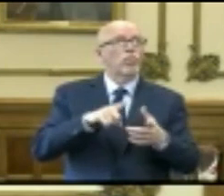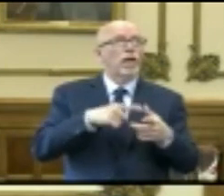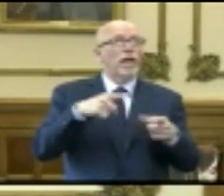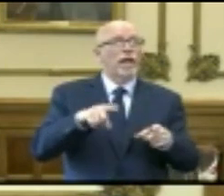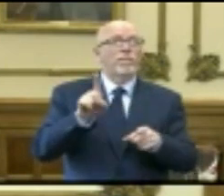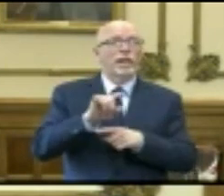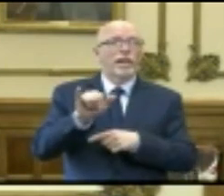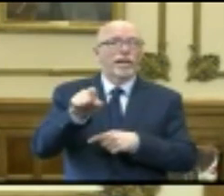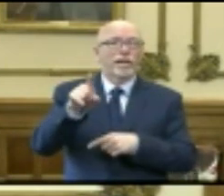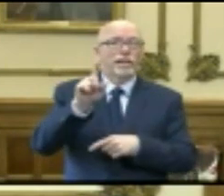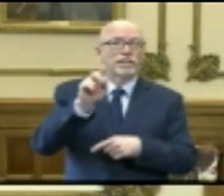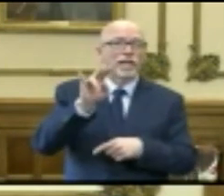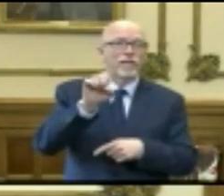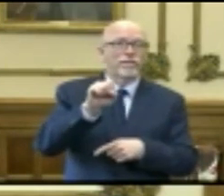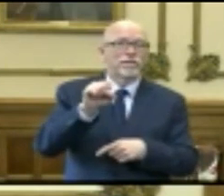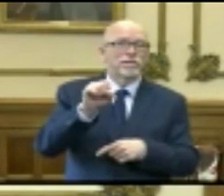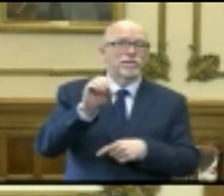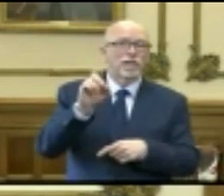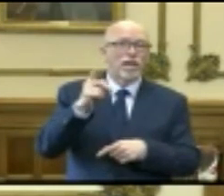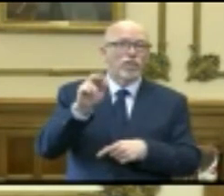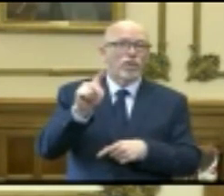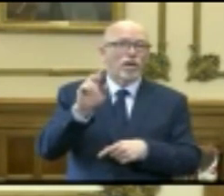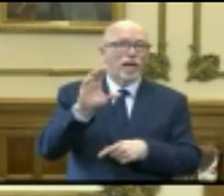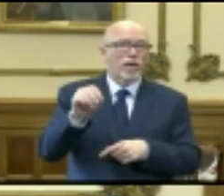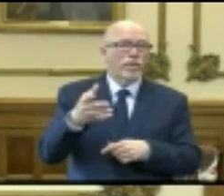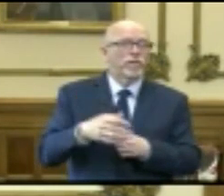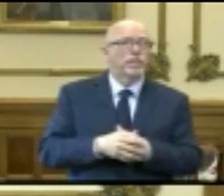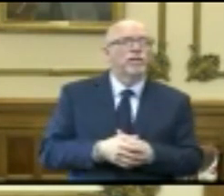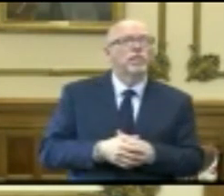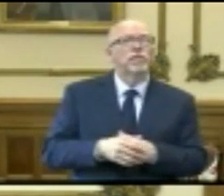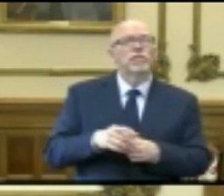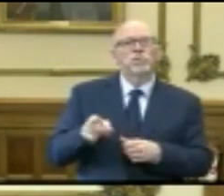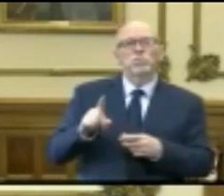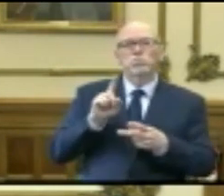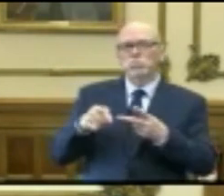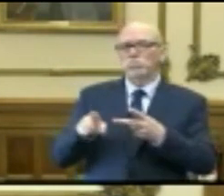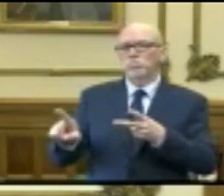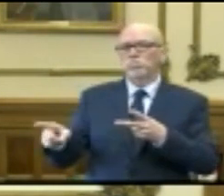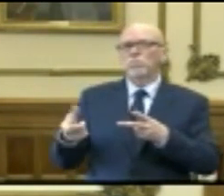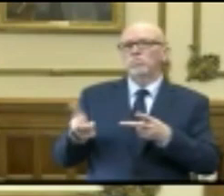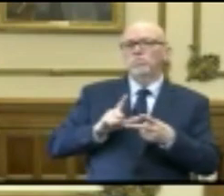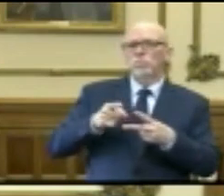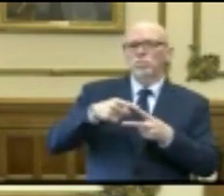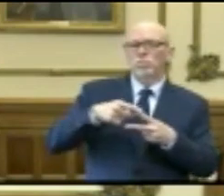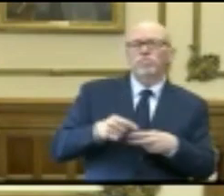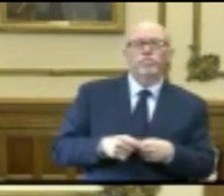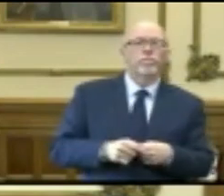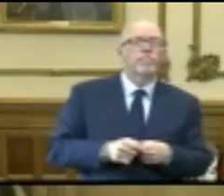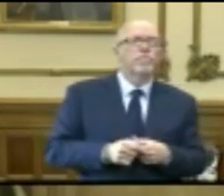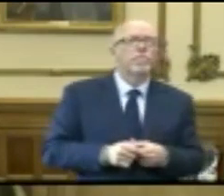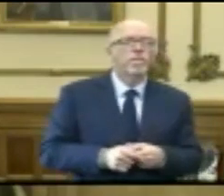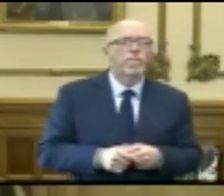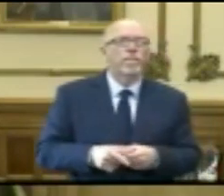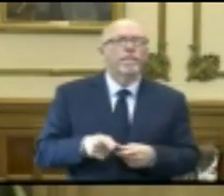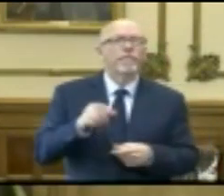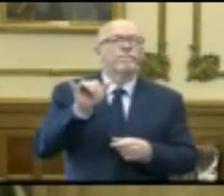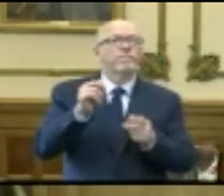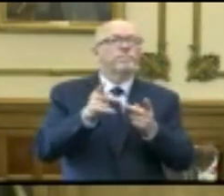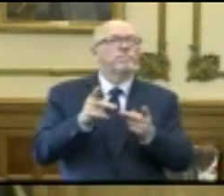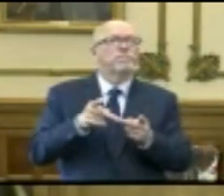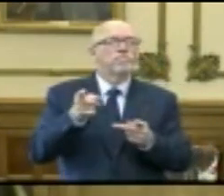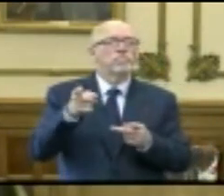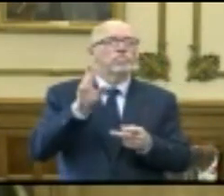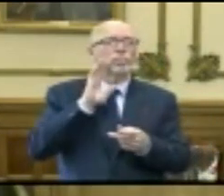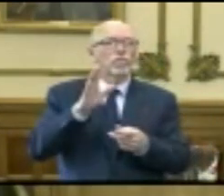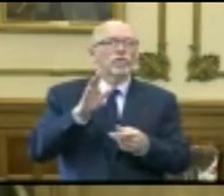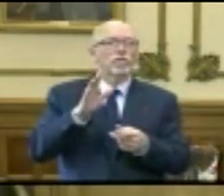counties such as Davies and Delaware? Yeah. You want to take the second one first and then I'll get... Happy to. Yeah. This would be a facility that would basically